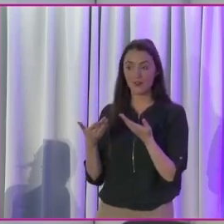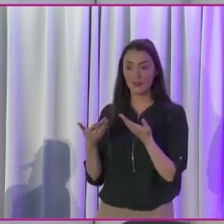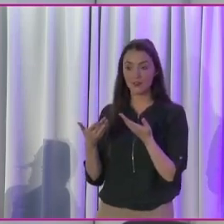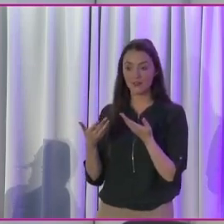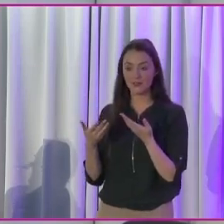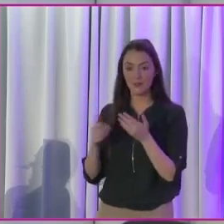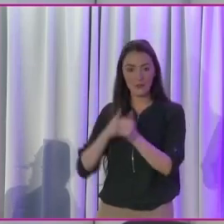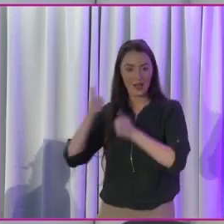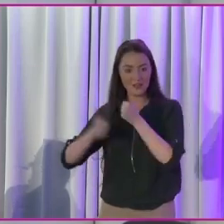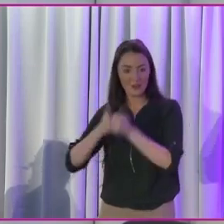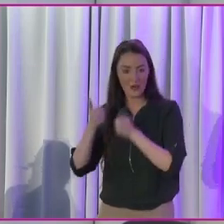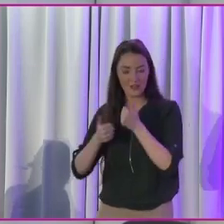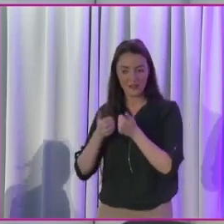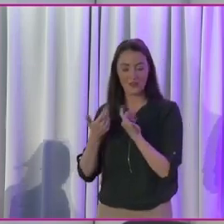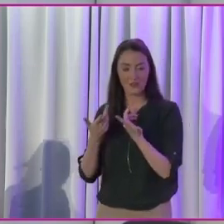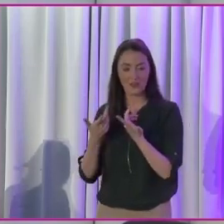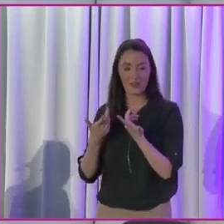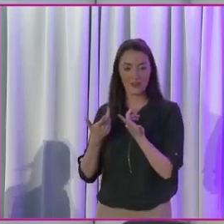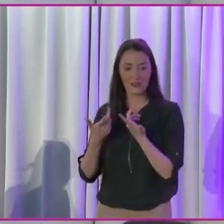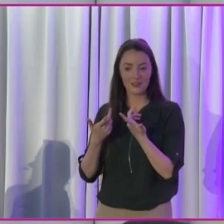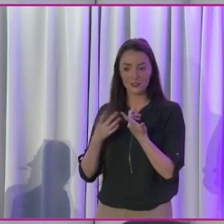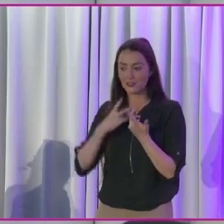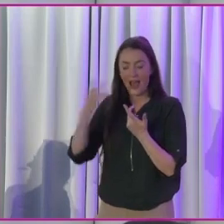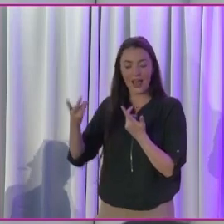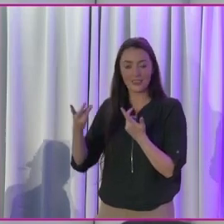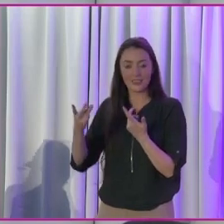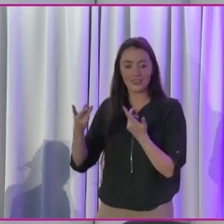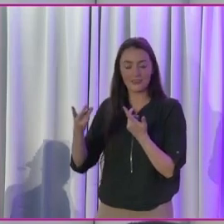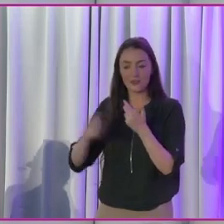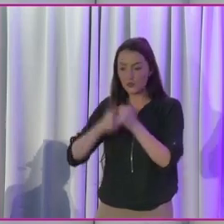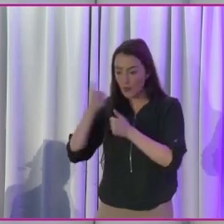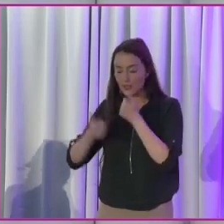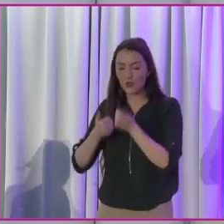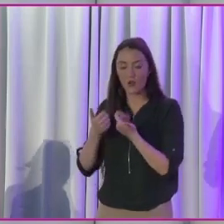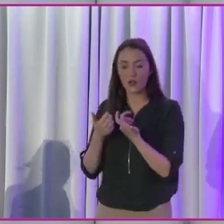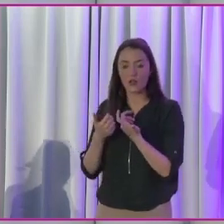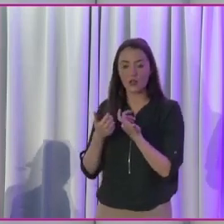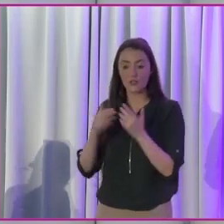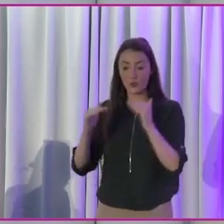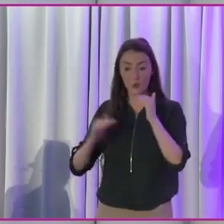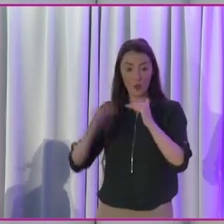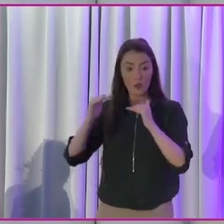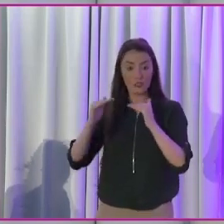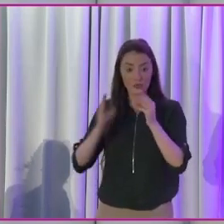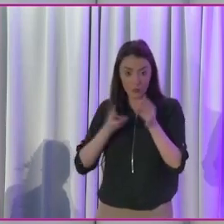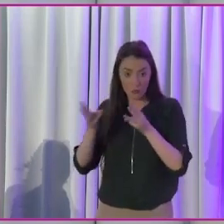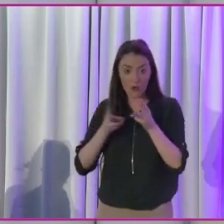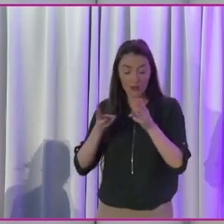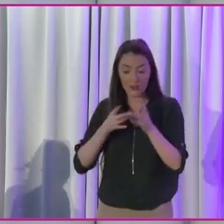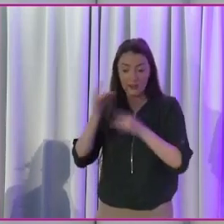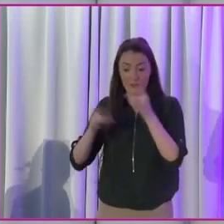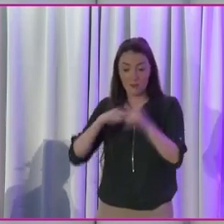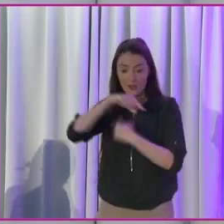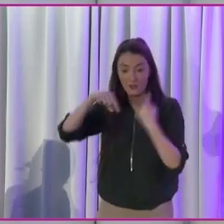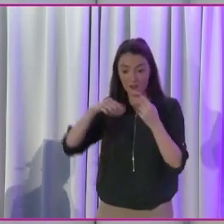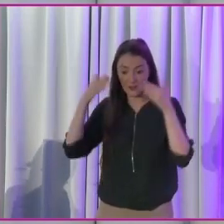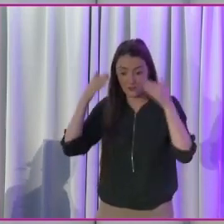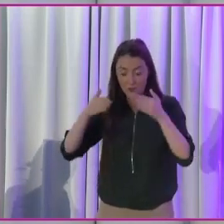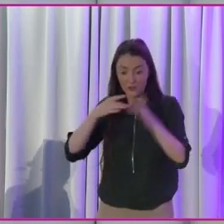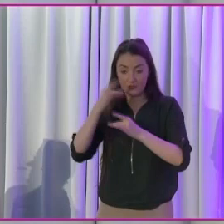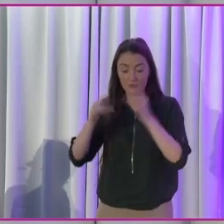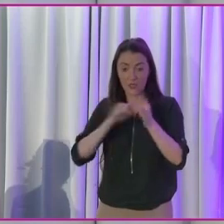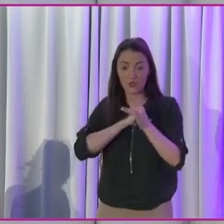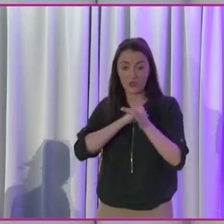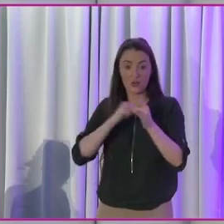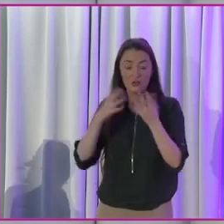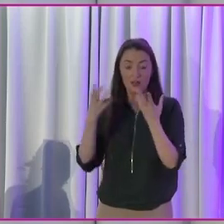well done. I was thinking, you know, all it took was asking them. So yes, absolutely. The quotas work. They make us focus on making sure that